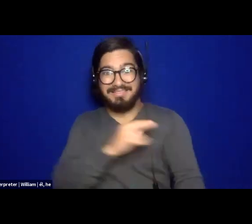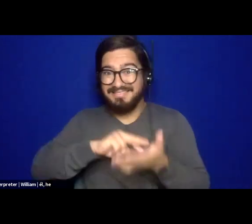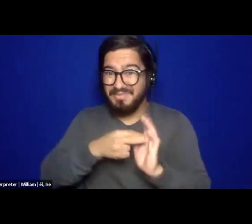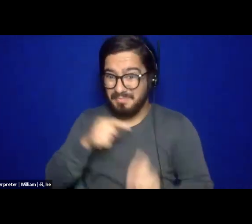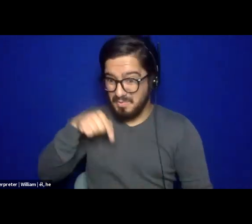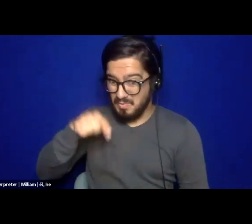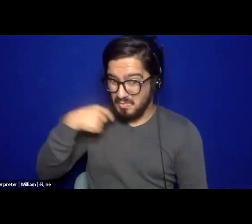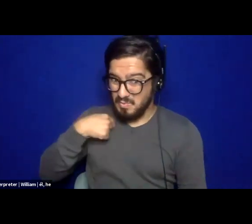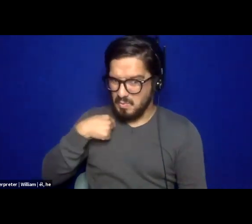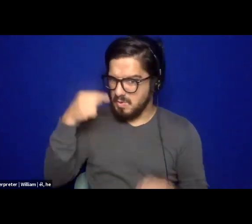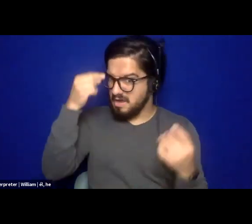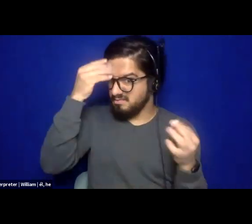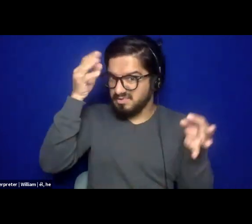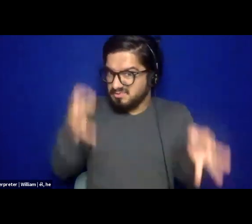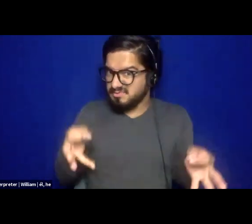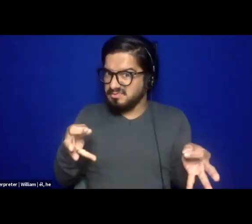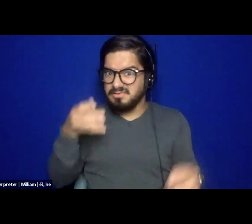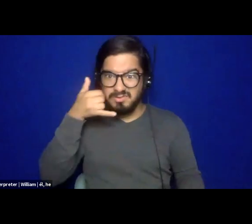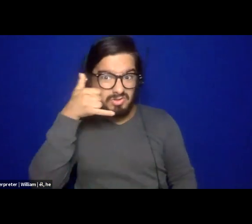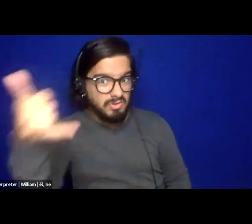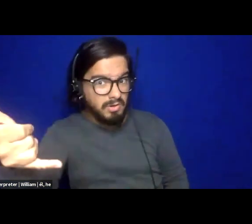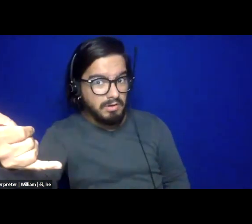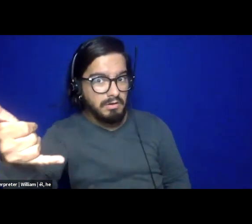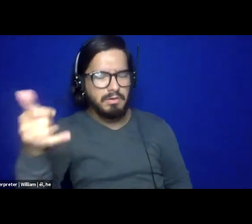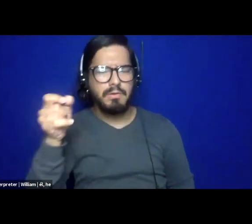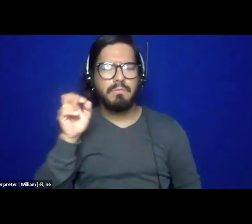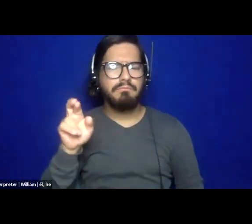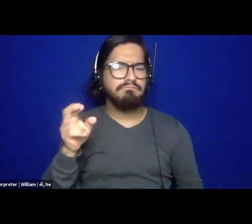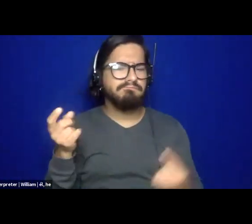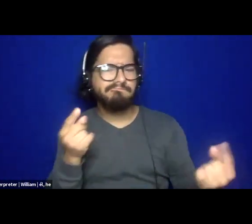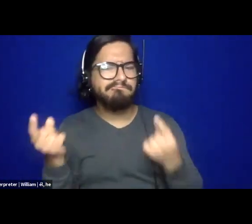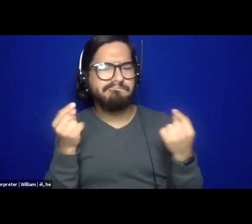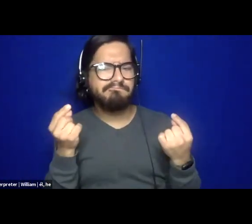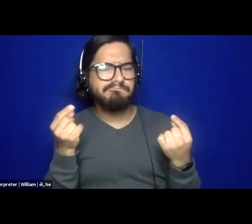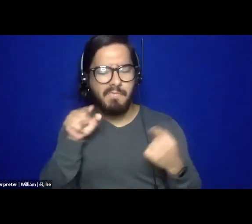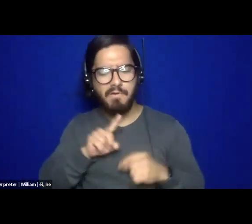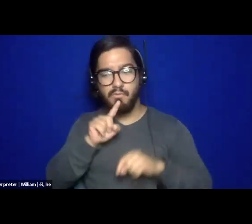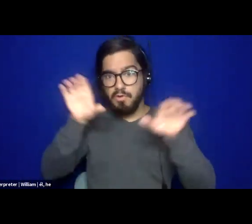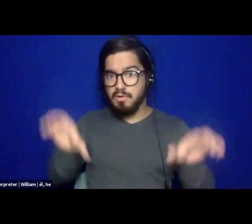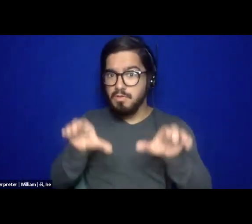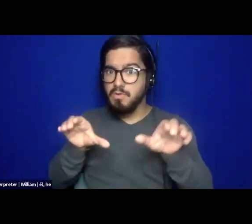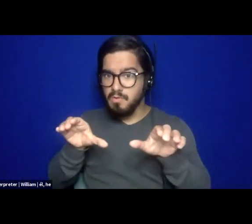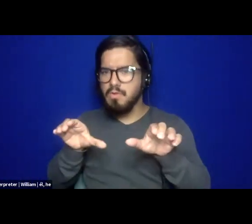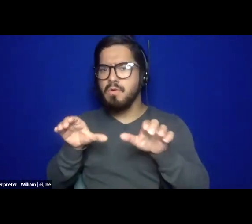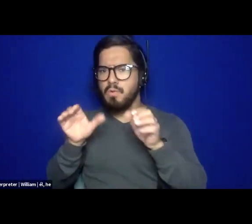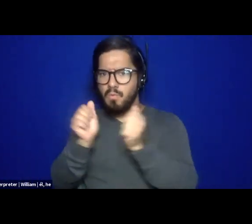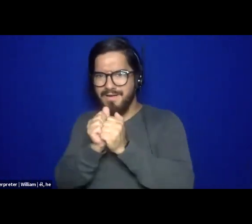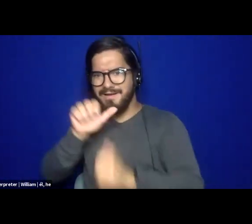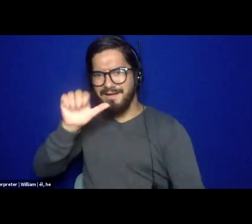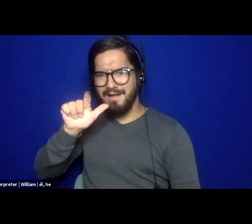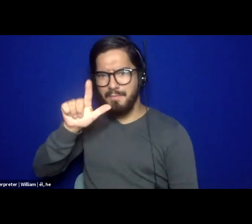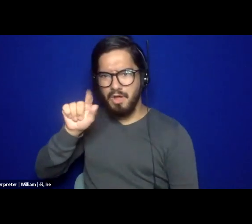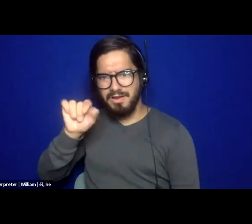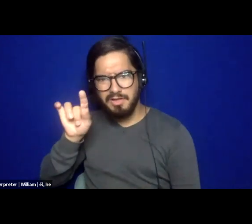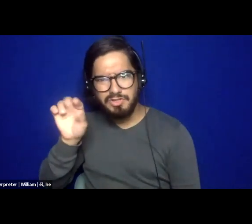that call? Is it really what we want to do as abolitionists, as people who want to decolonize social work, as people who